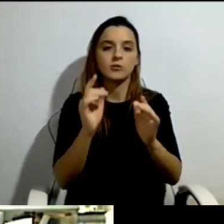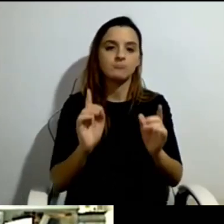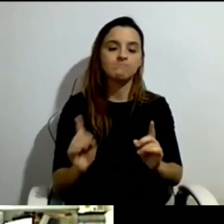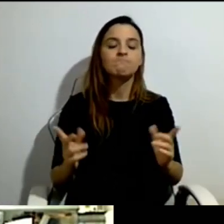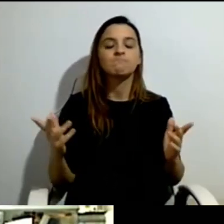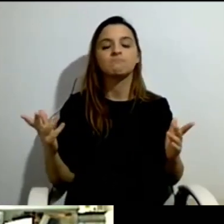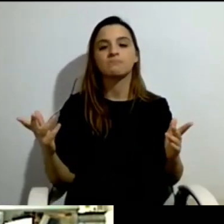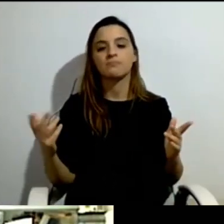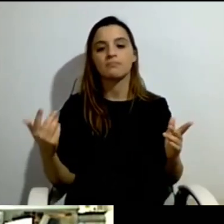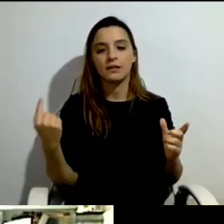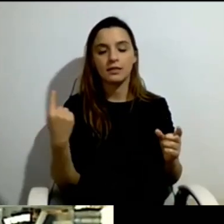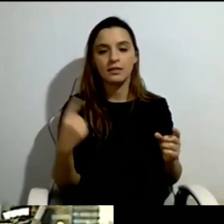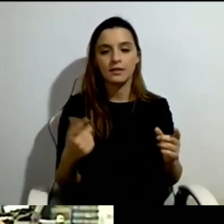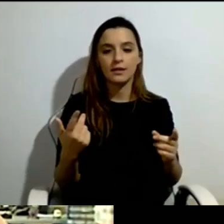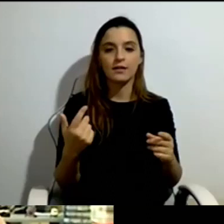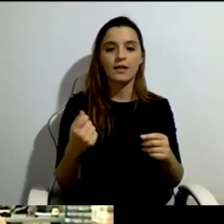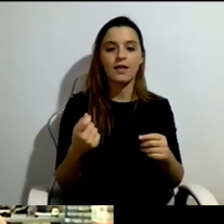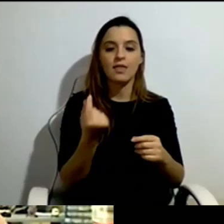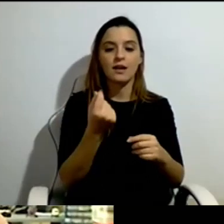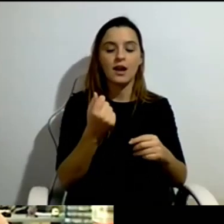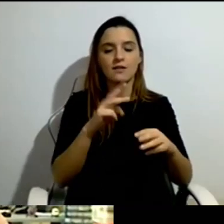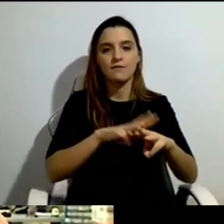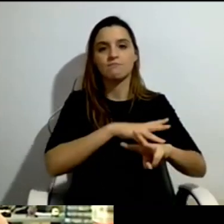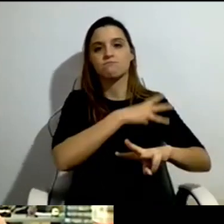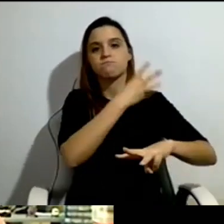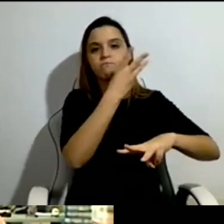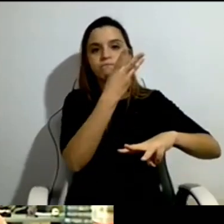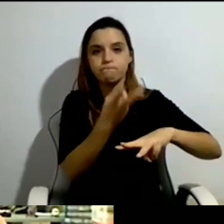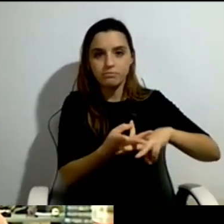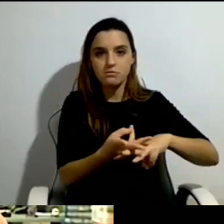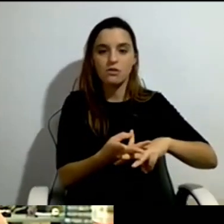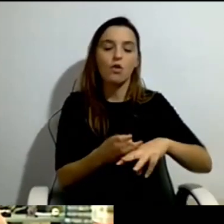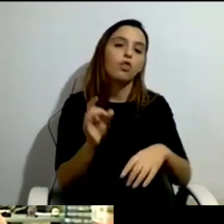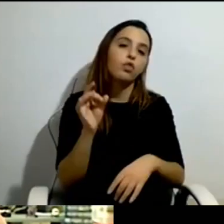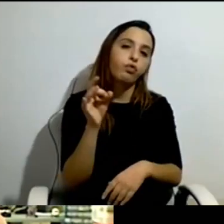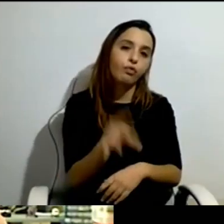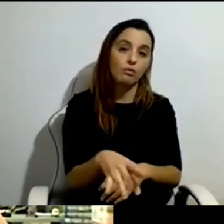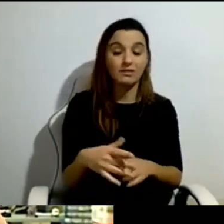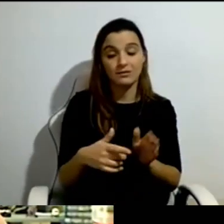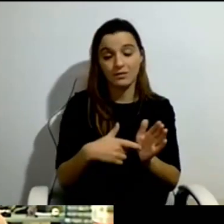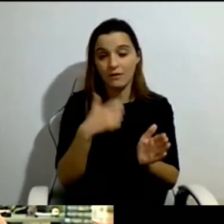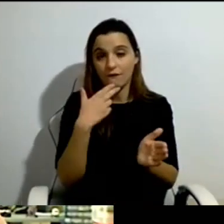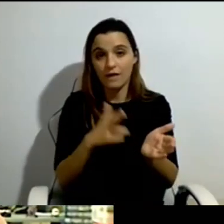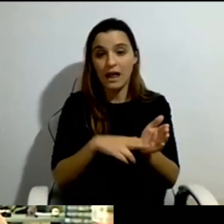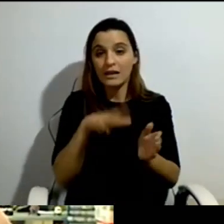a very efficient political way.